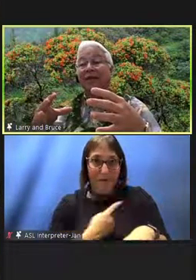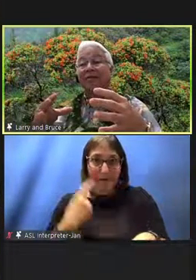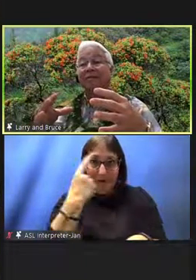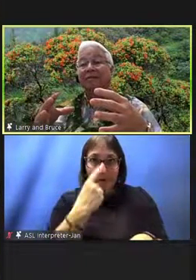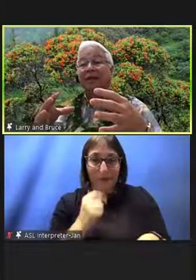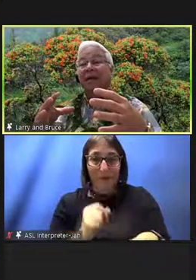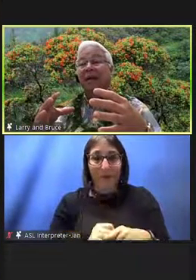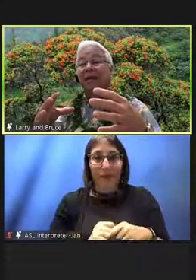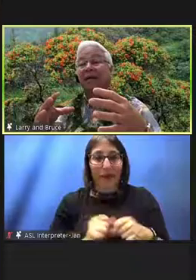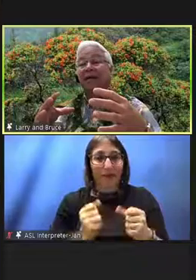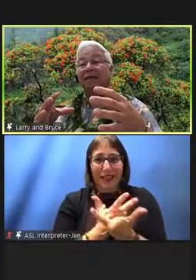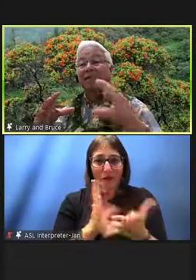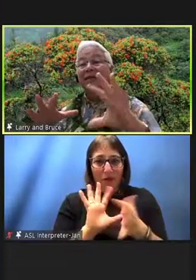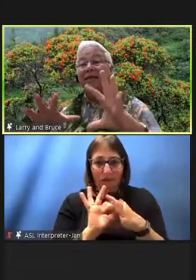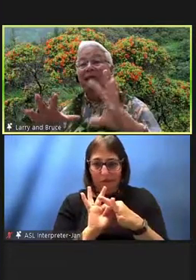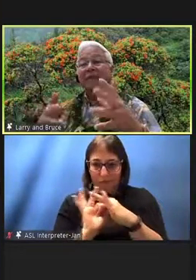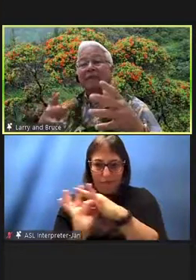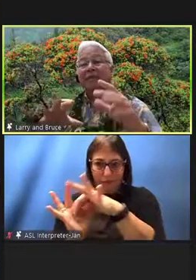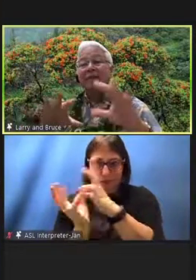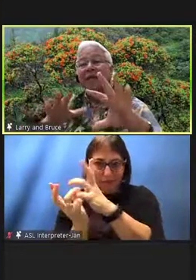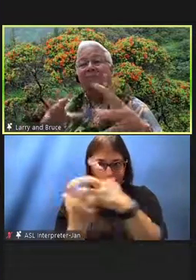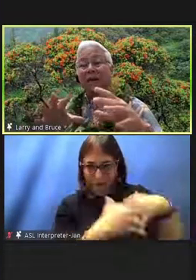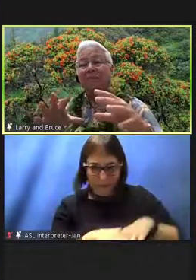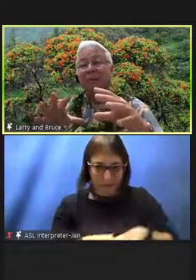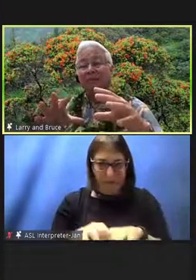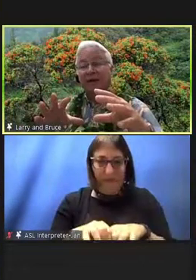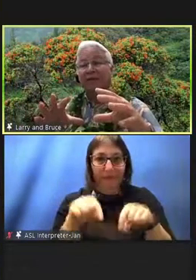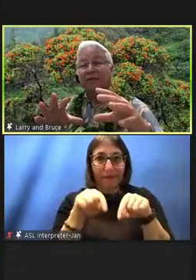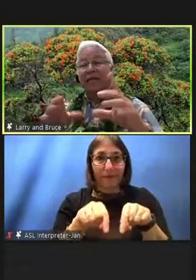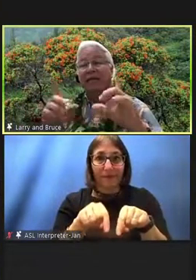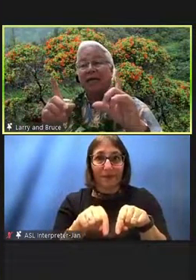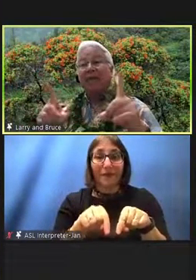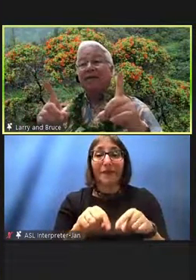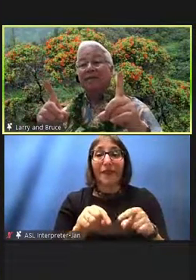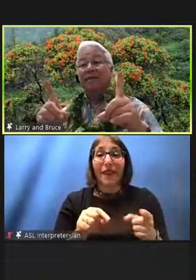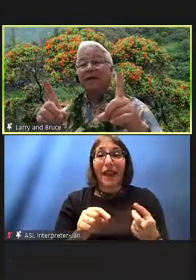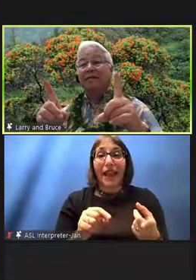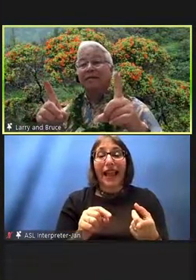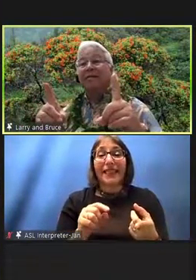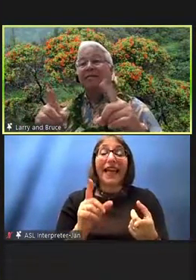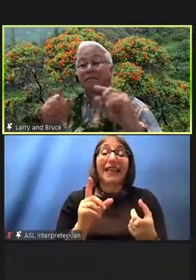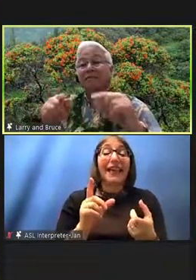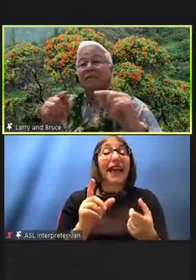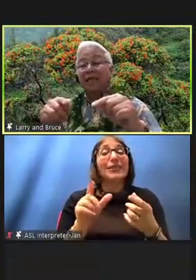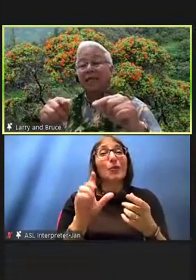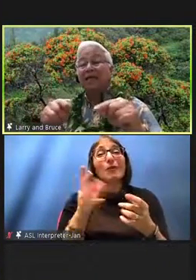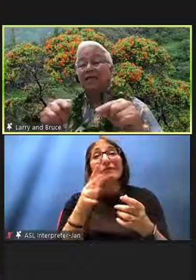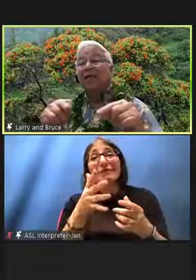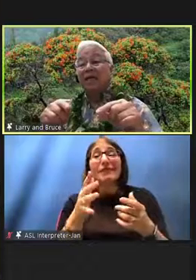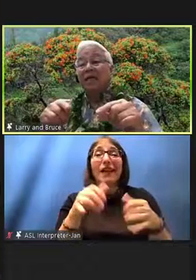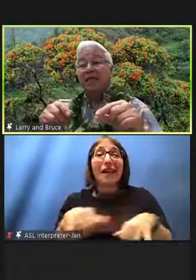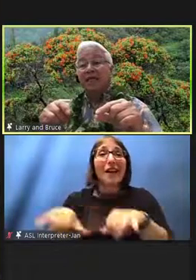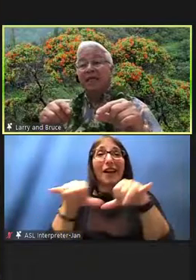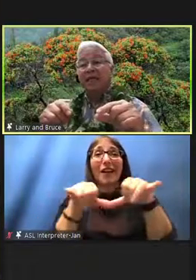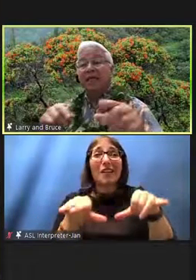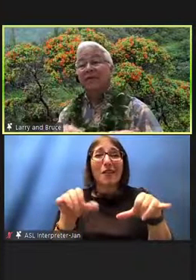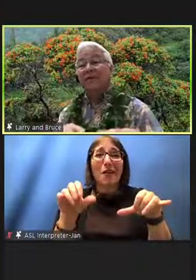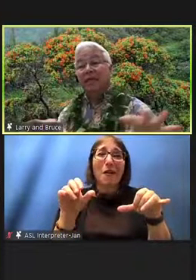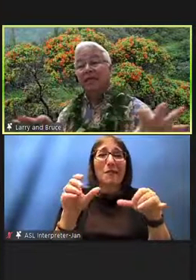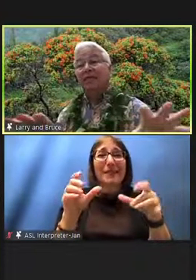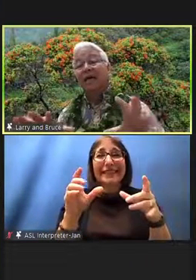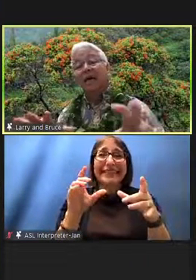together on some common ground and that common ground in hawaii anyway